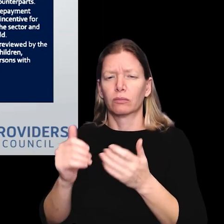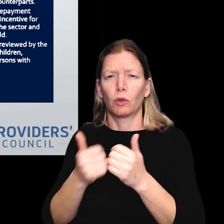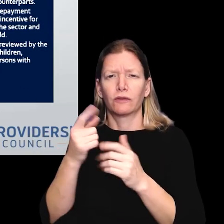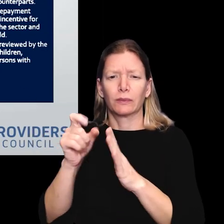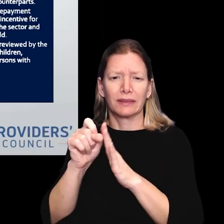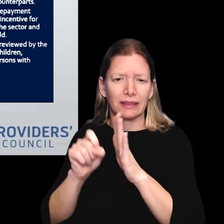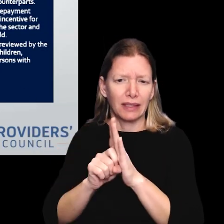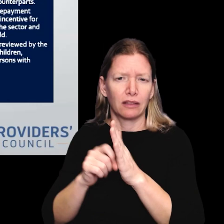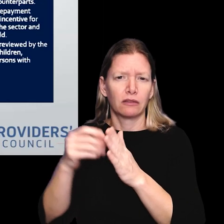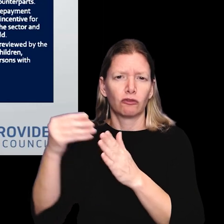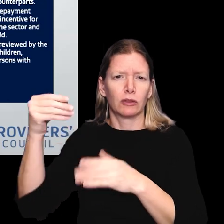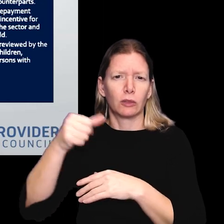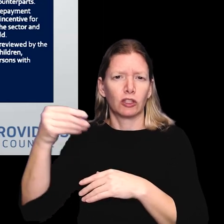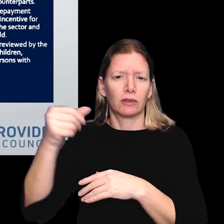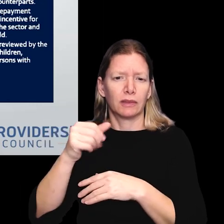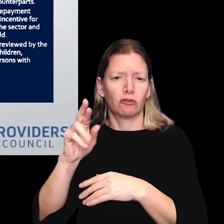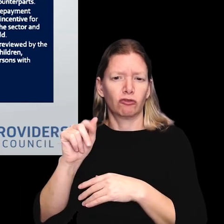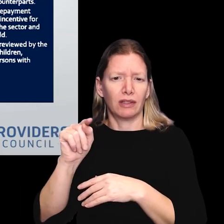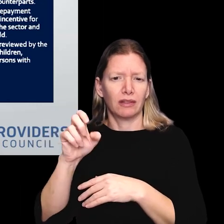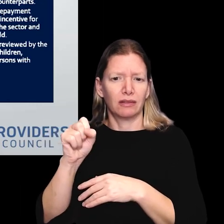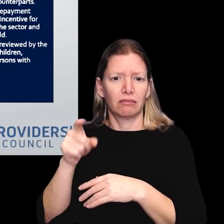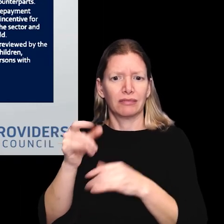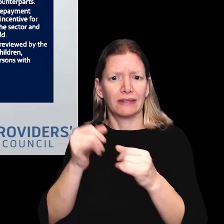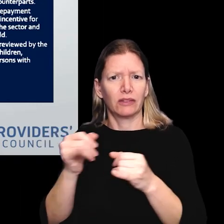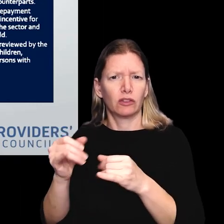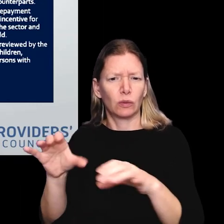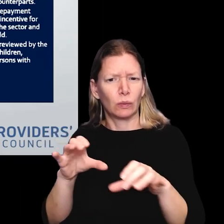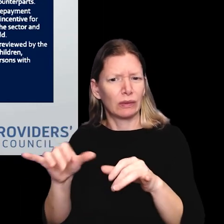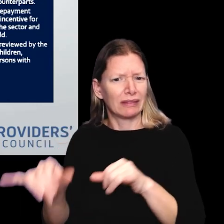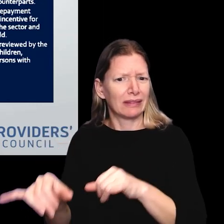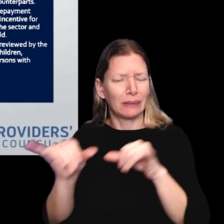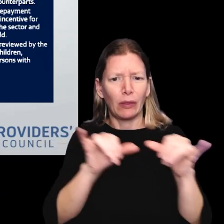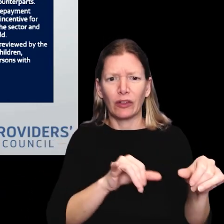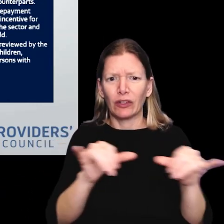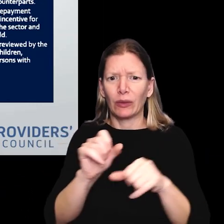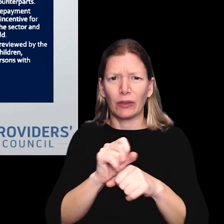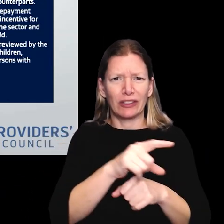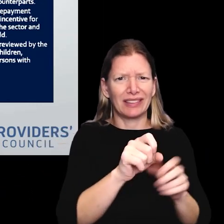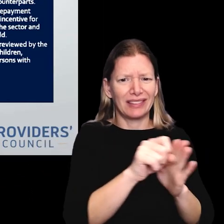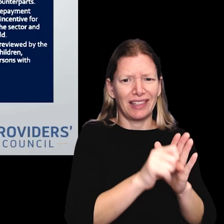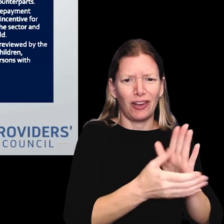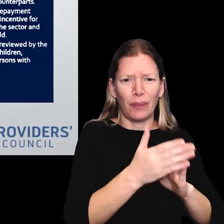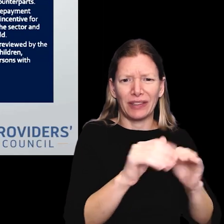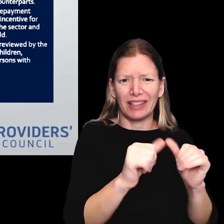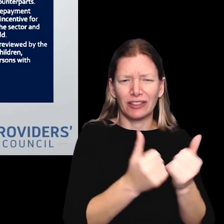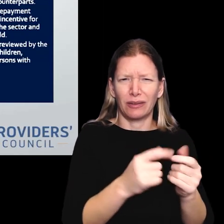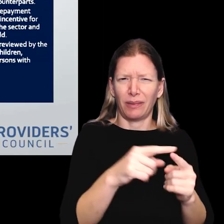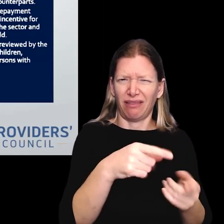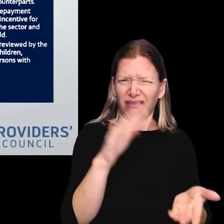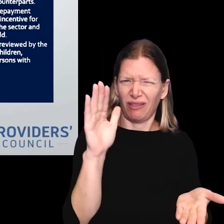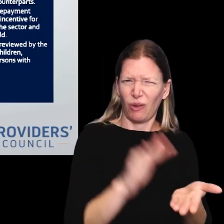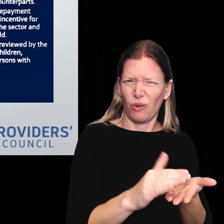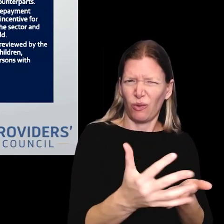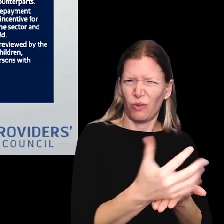mostly comes from state reimbursement rates. And these individuals will be doing similar work to the state operated